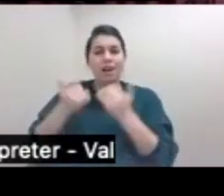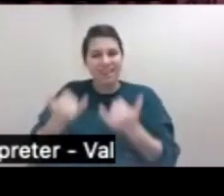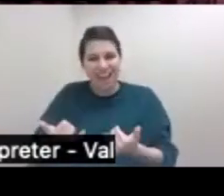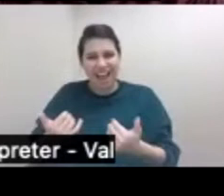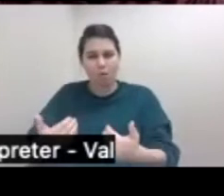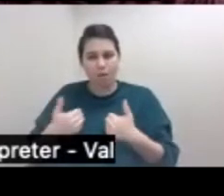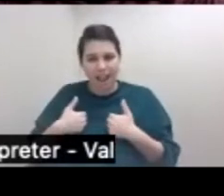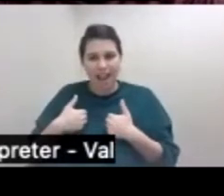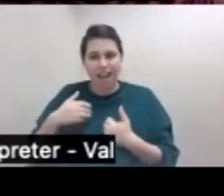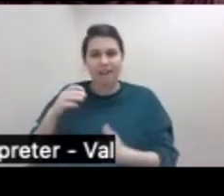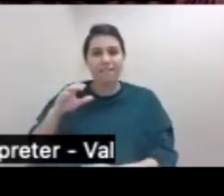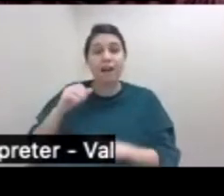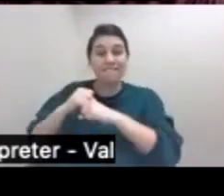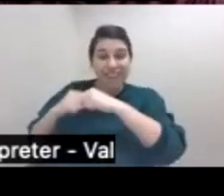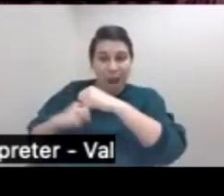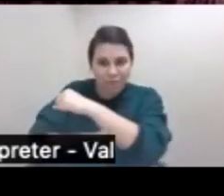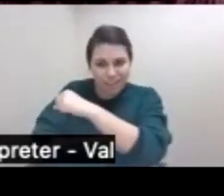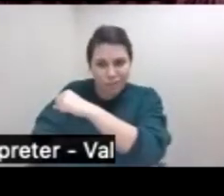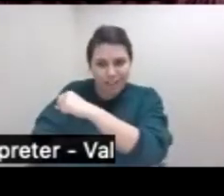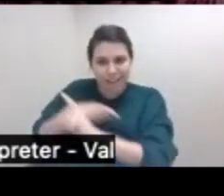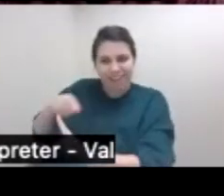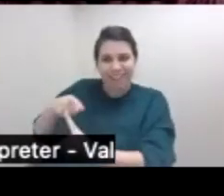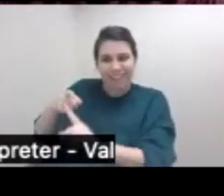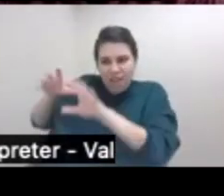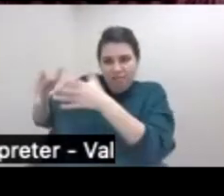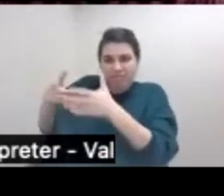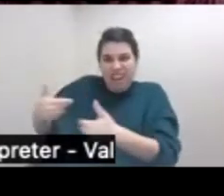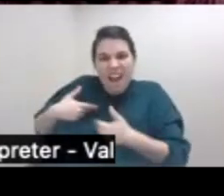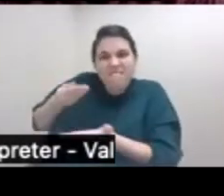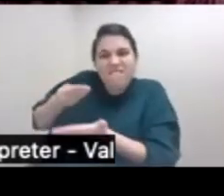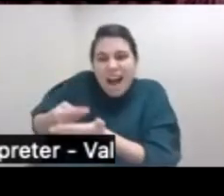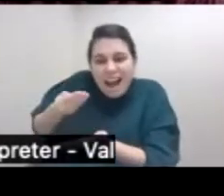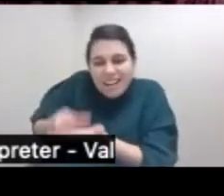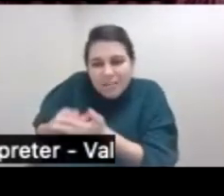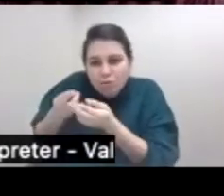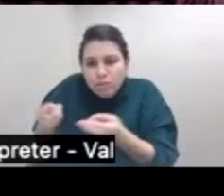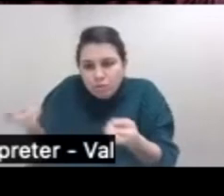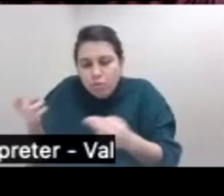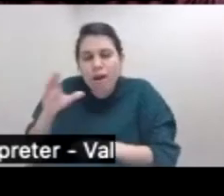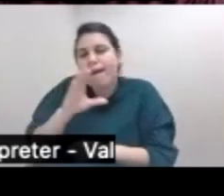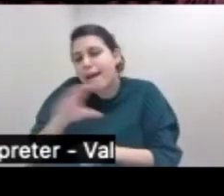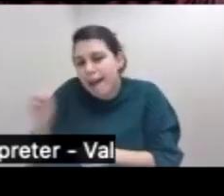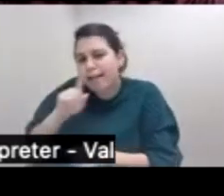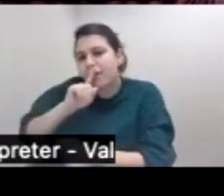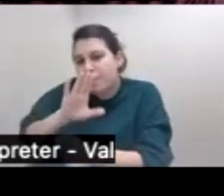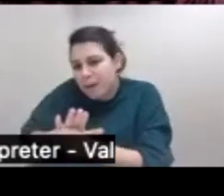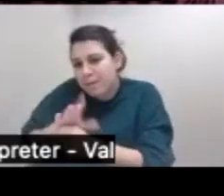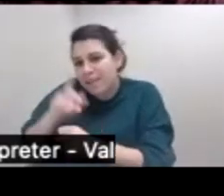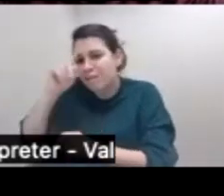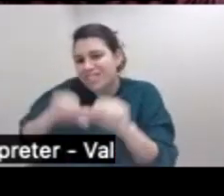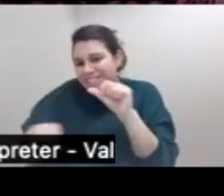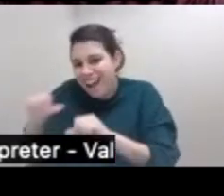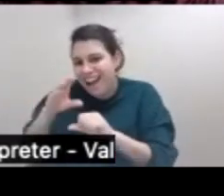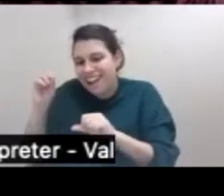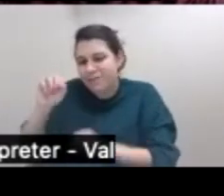civil society, a foundation that has the financial researchers, but also the commitment to science and social